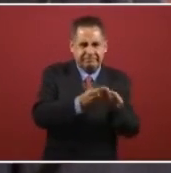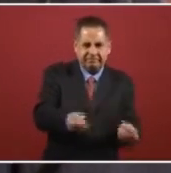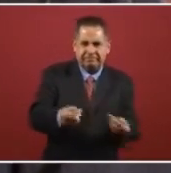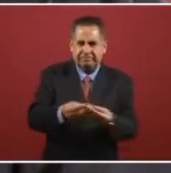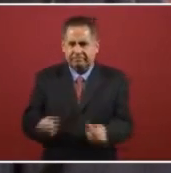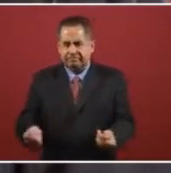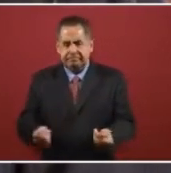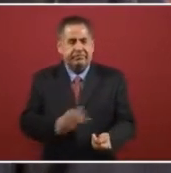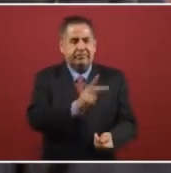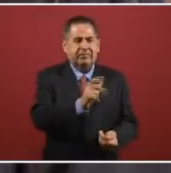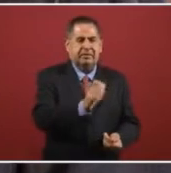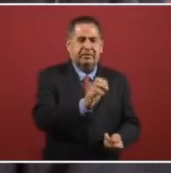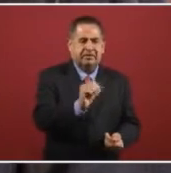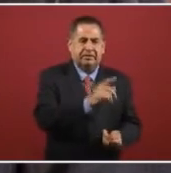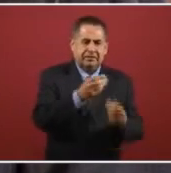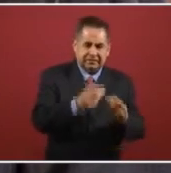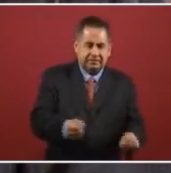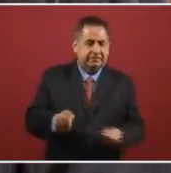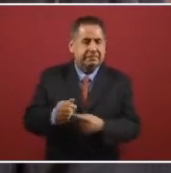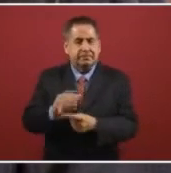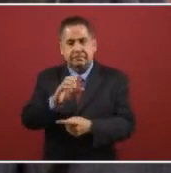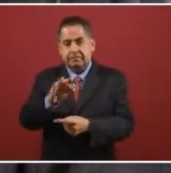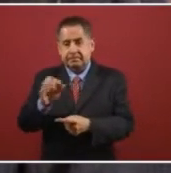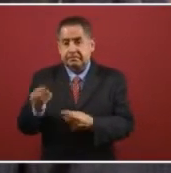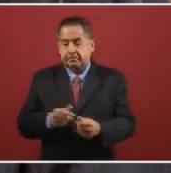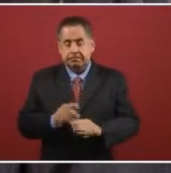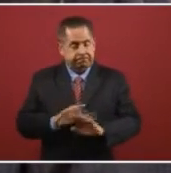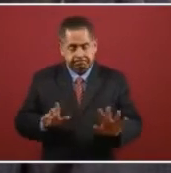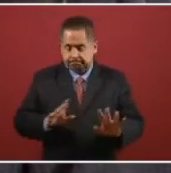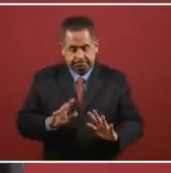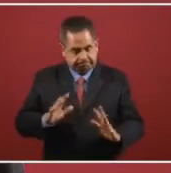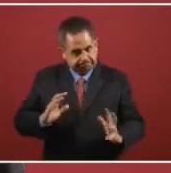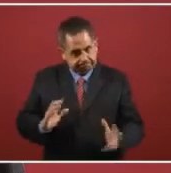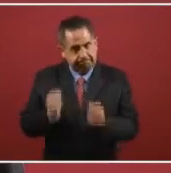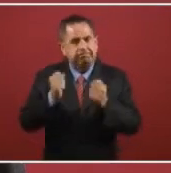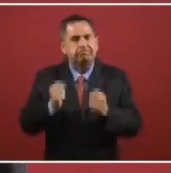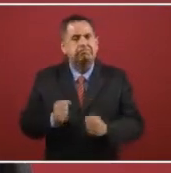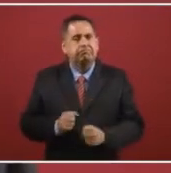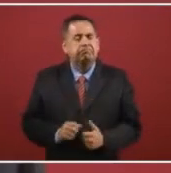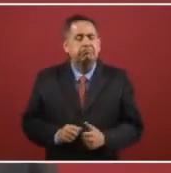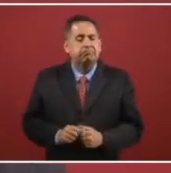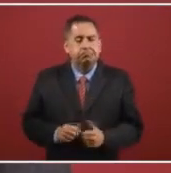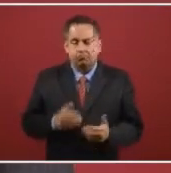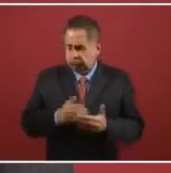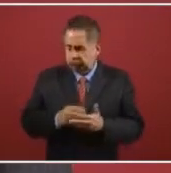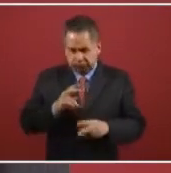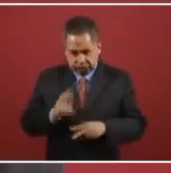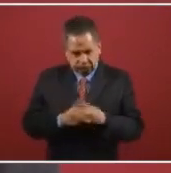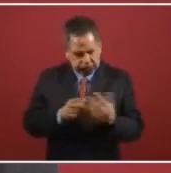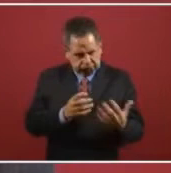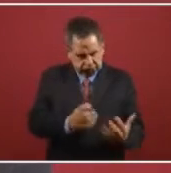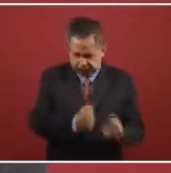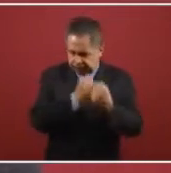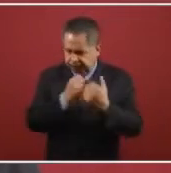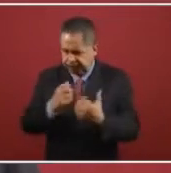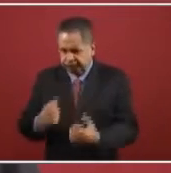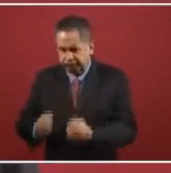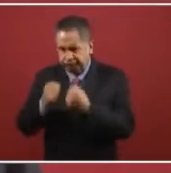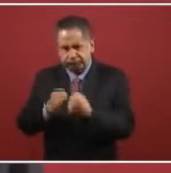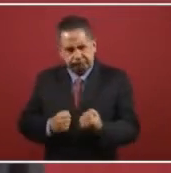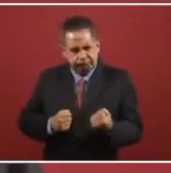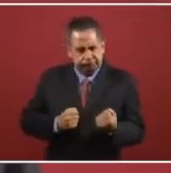to try and make them disappear or, or ruin them. Now we're going to,